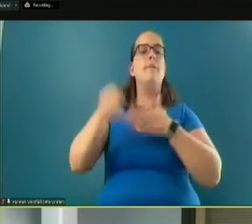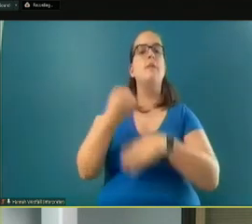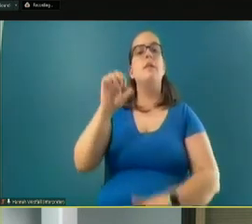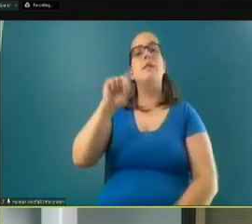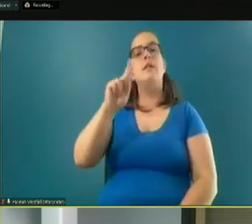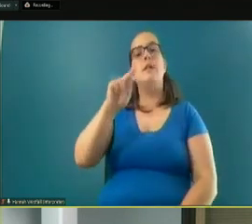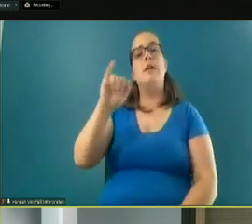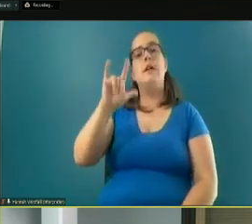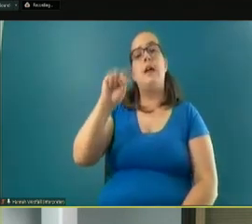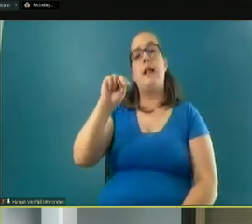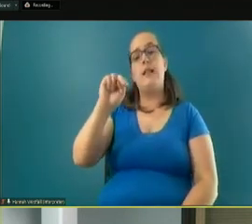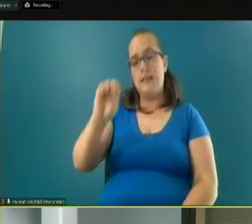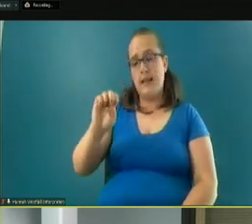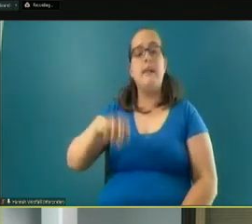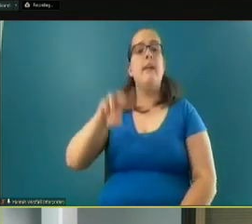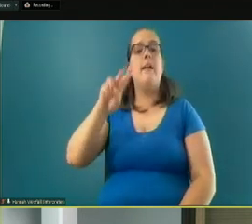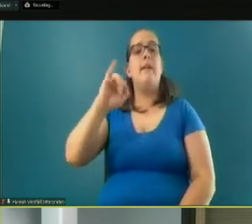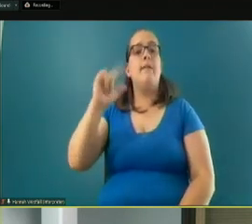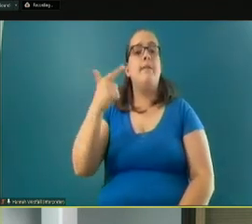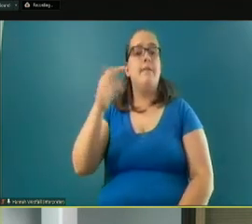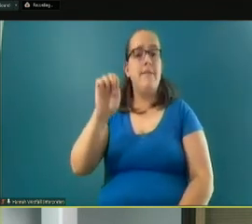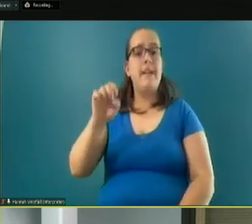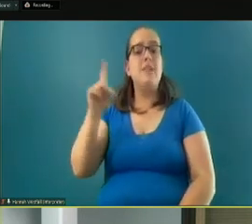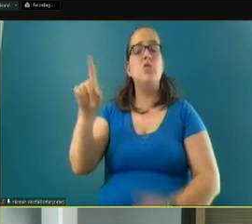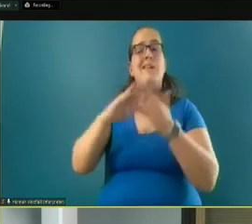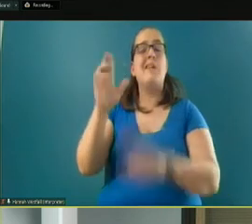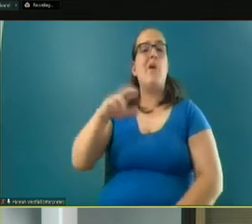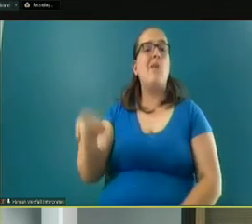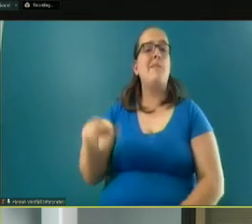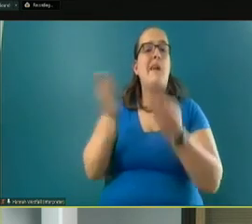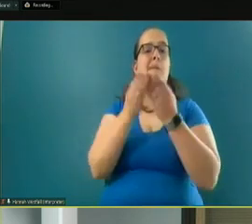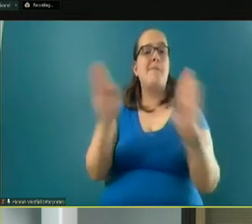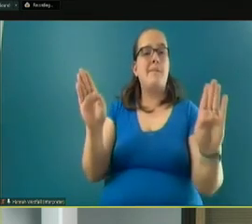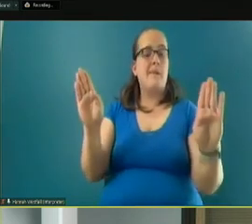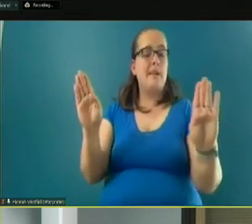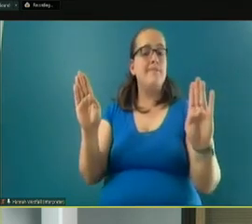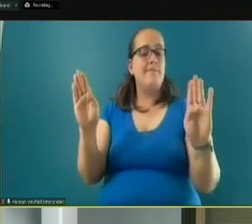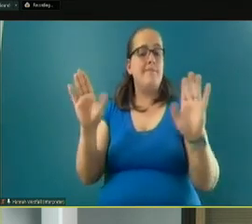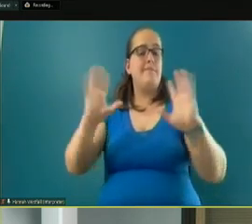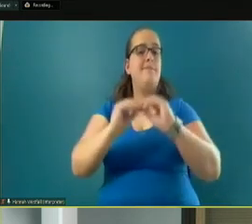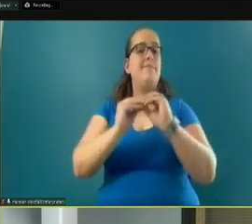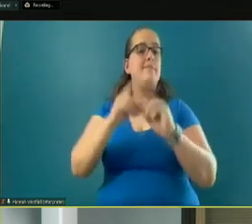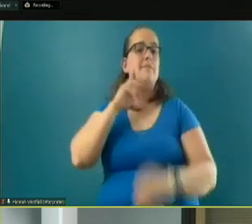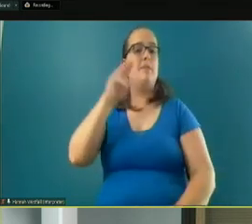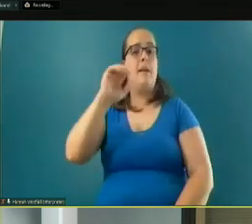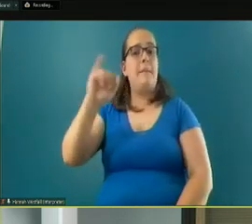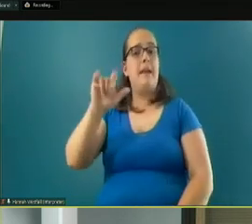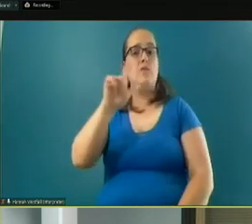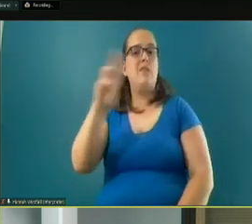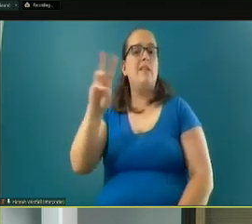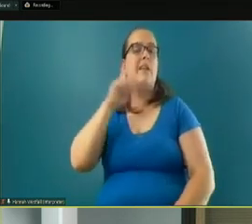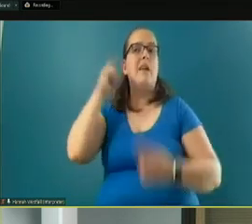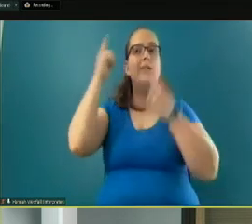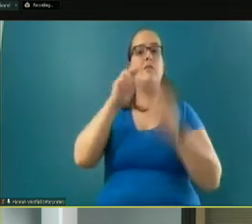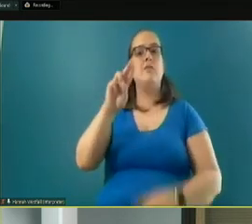of Redmond, which is public hearing for the Board of Commissioners is scheduled for May 26th to consider an urban growth boundary expansion